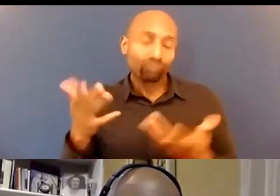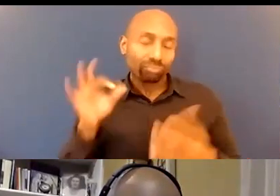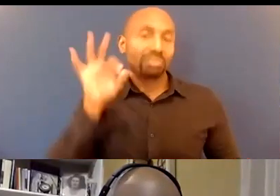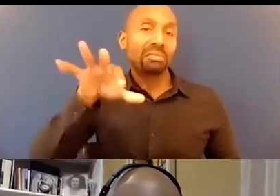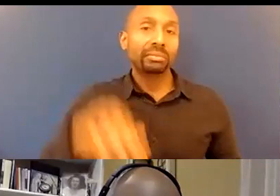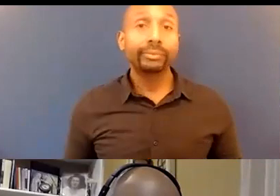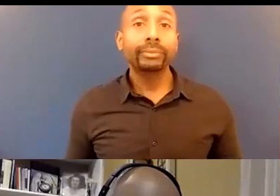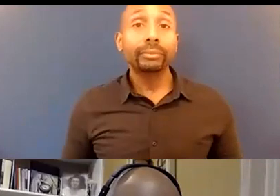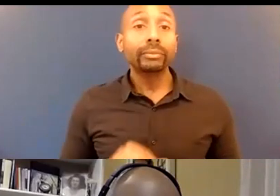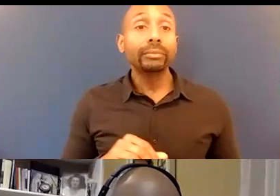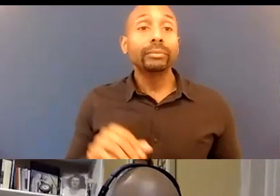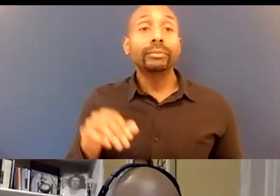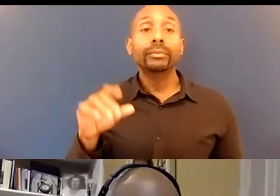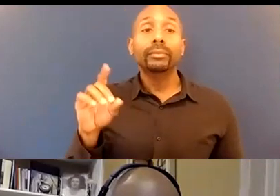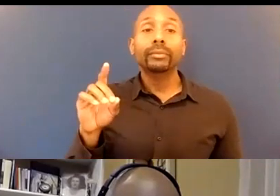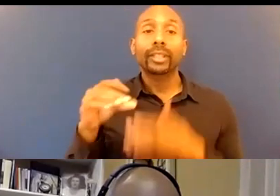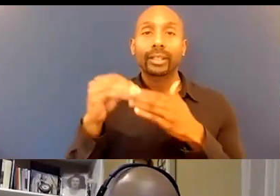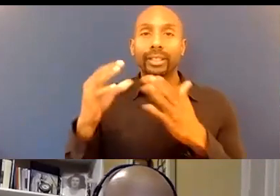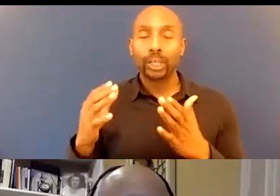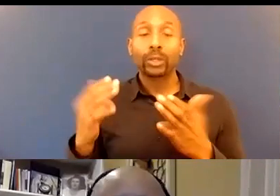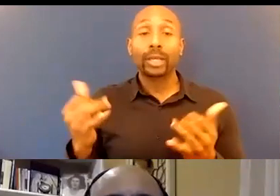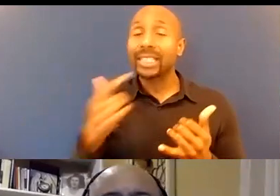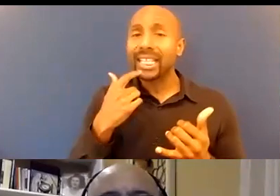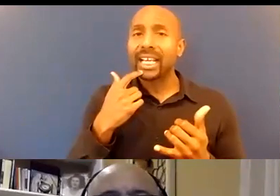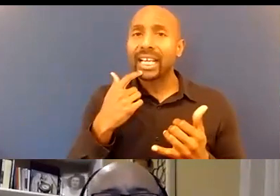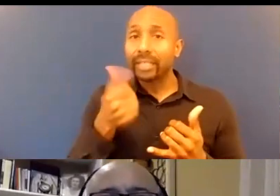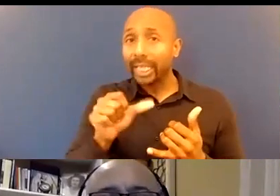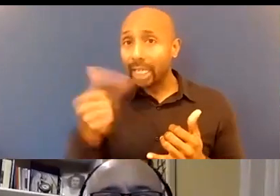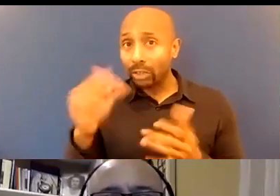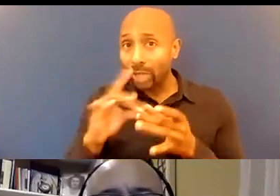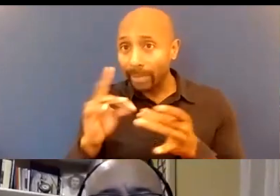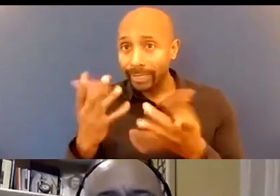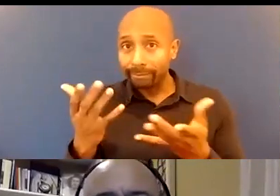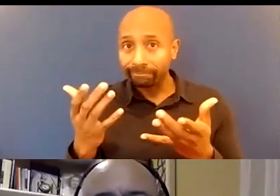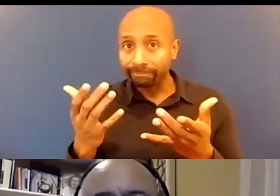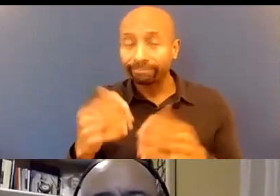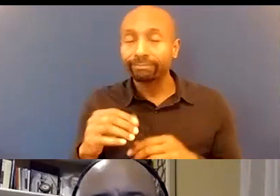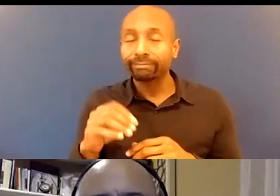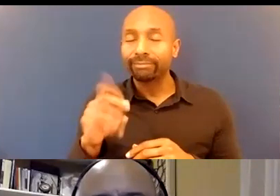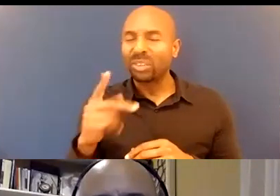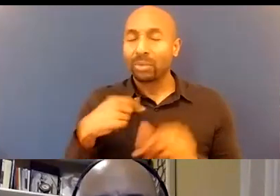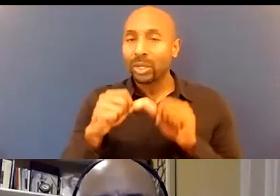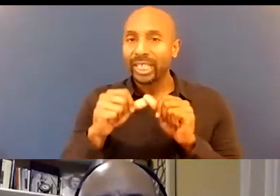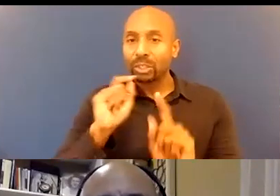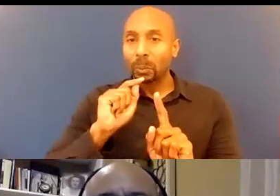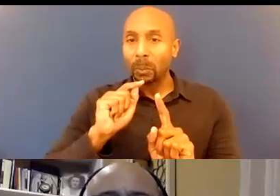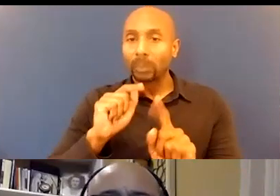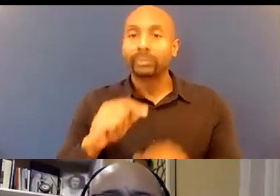so I'm gonna stay on this one a little bit because I think nationally and just based on my experience